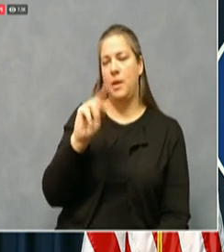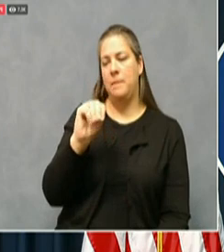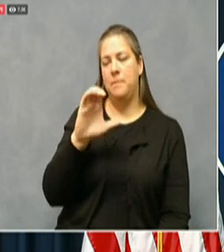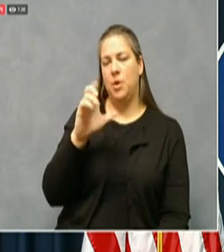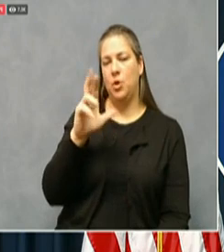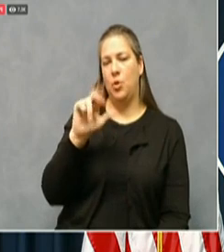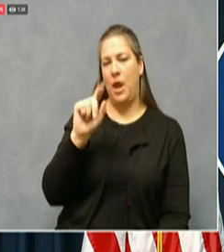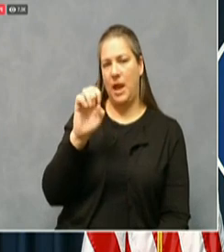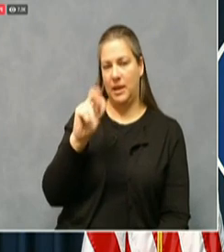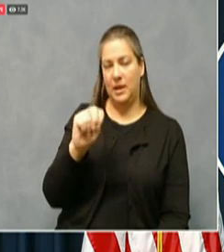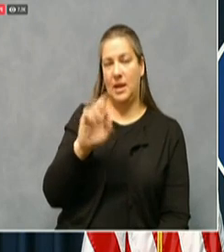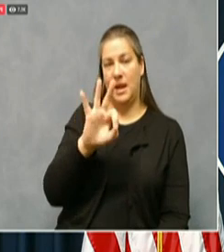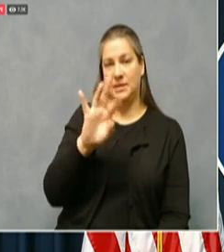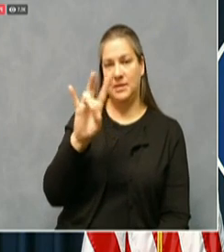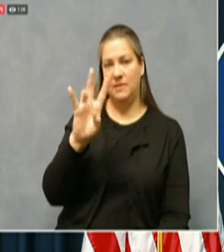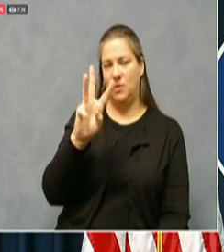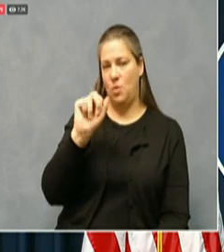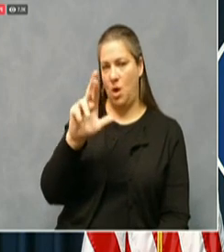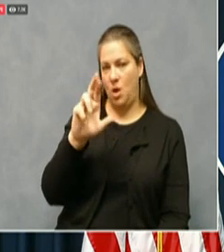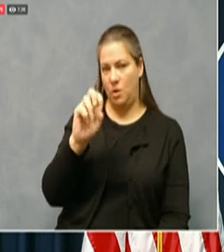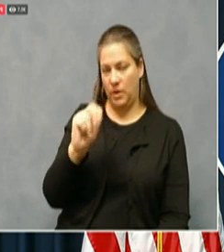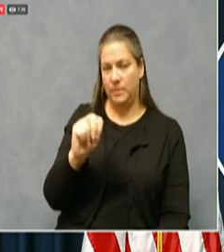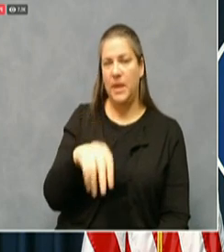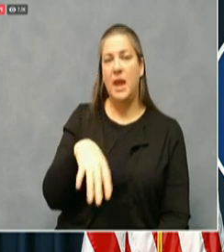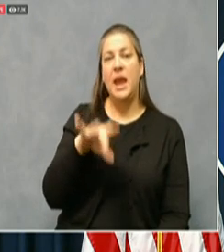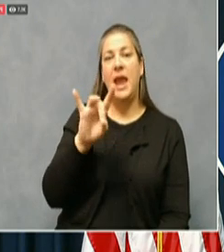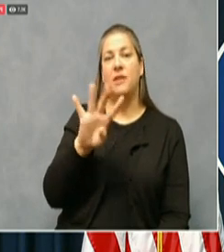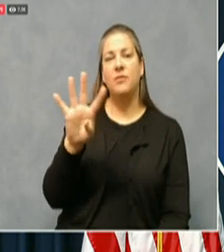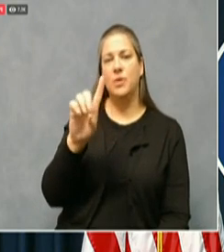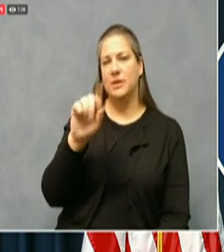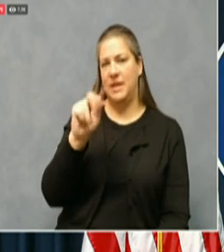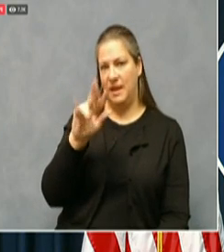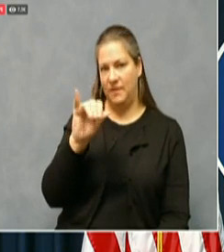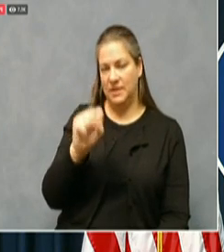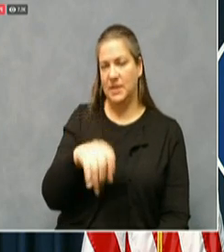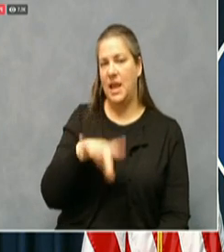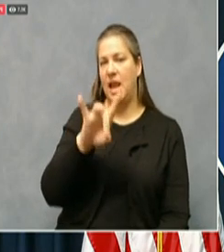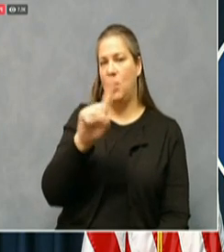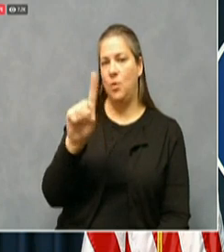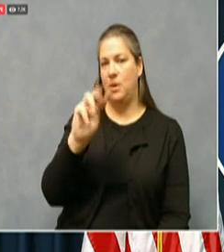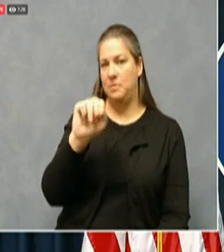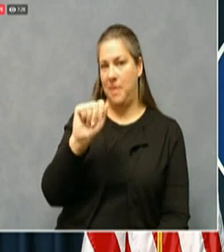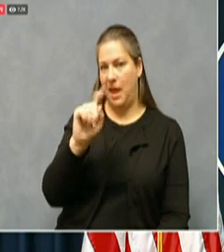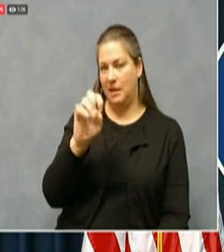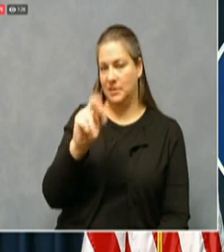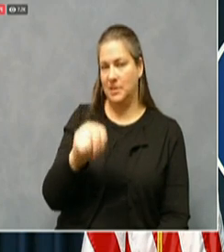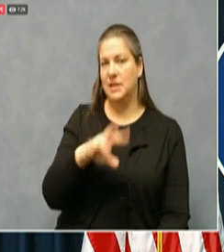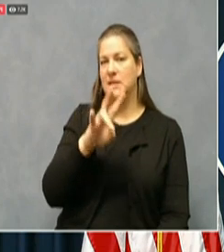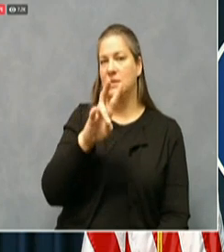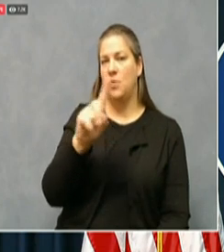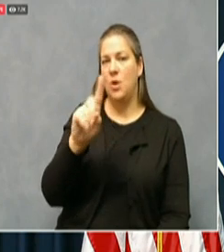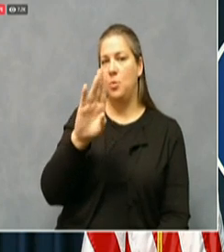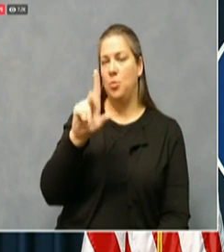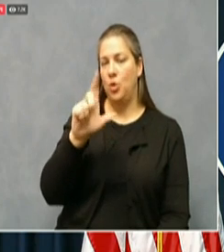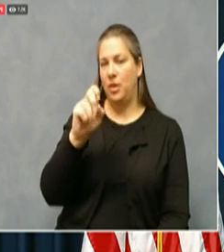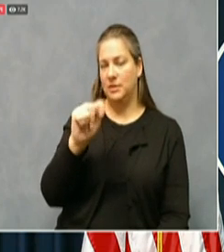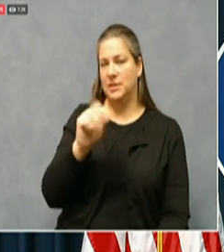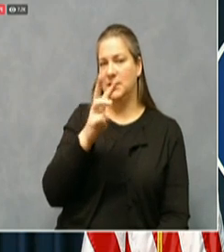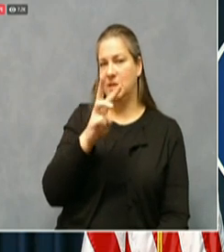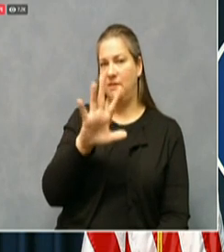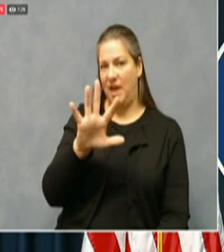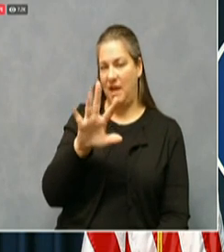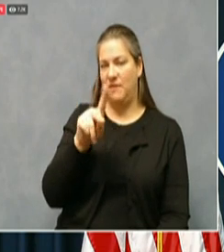and Warren 84 and Davis 81 and Madison 71 and bullet 65 and Perry